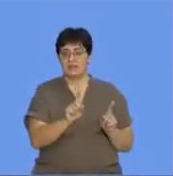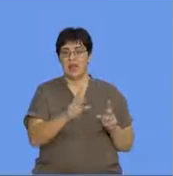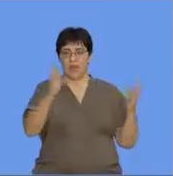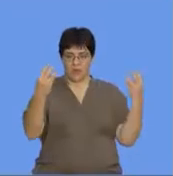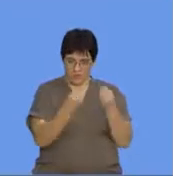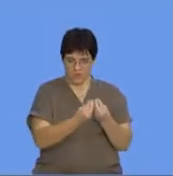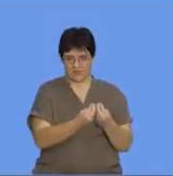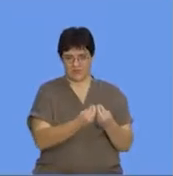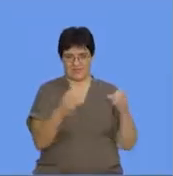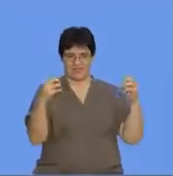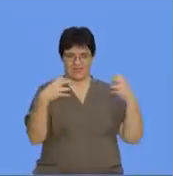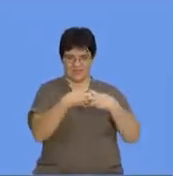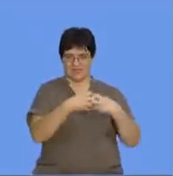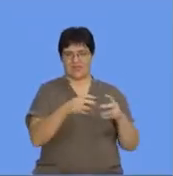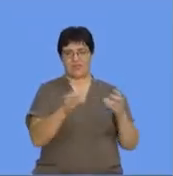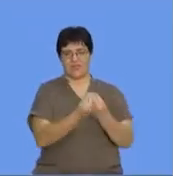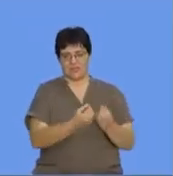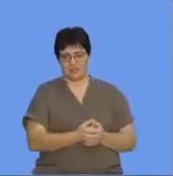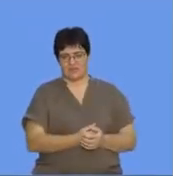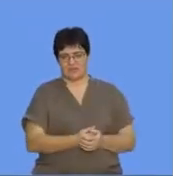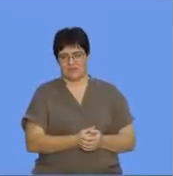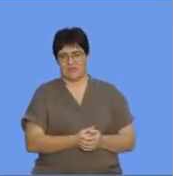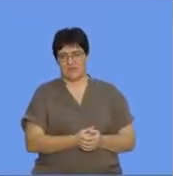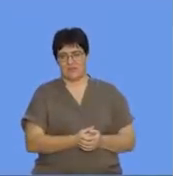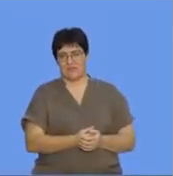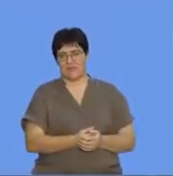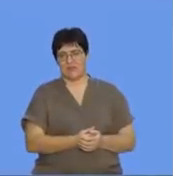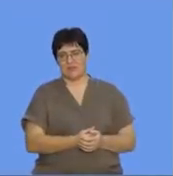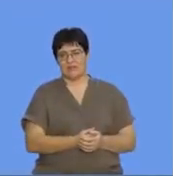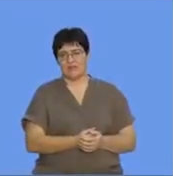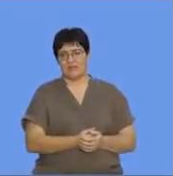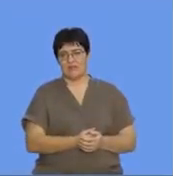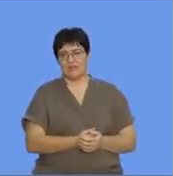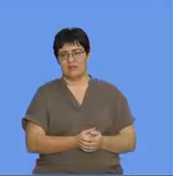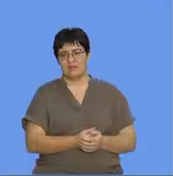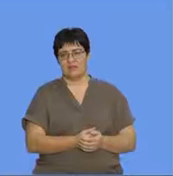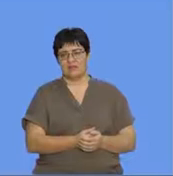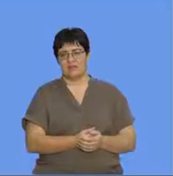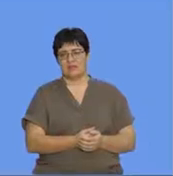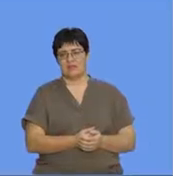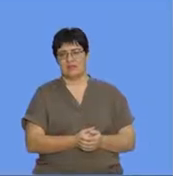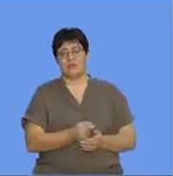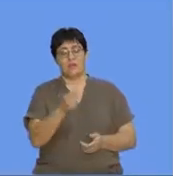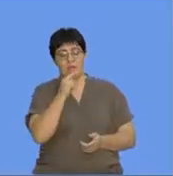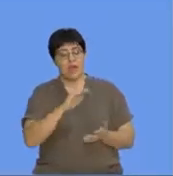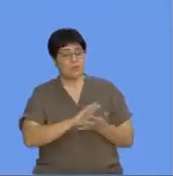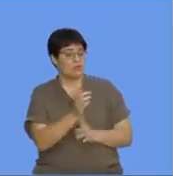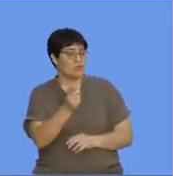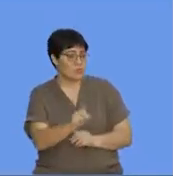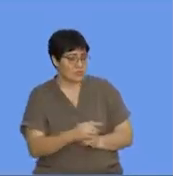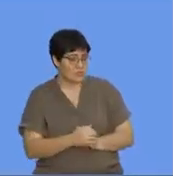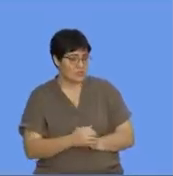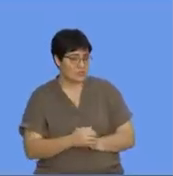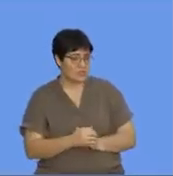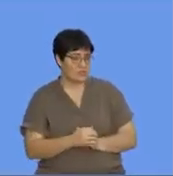Right. Okay. And then having said that, okay, we also appreciate that we are